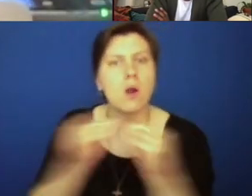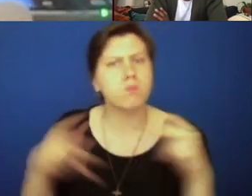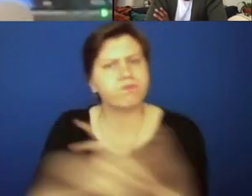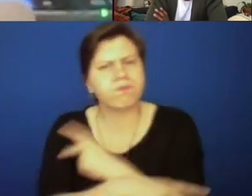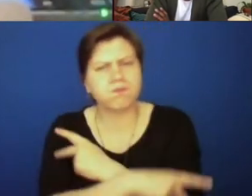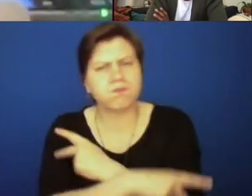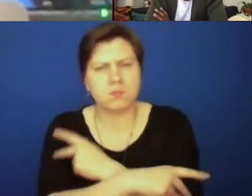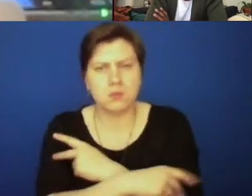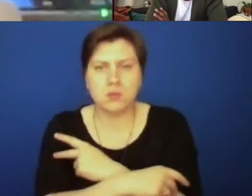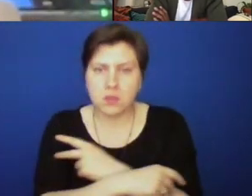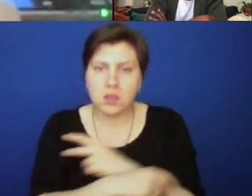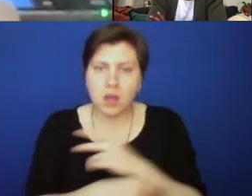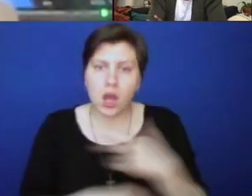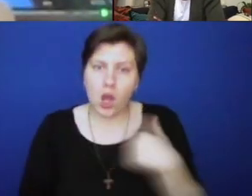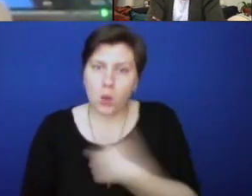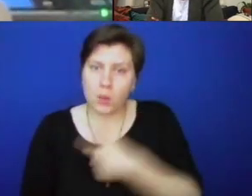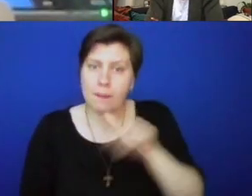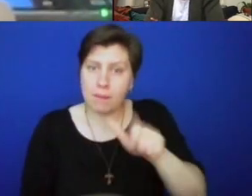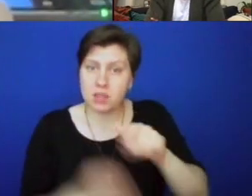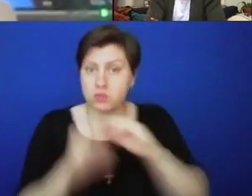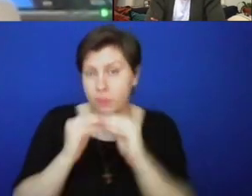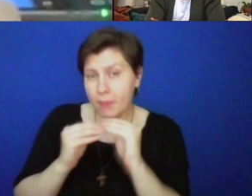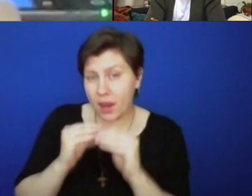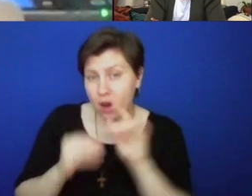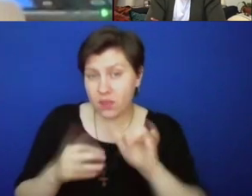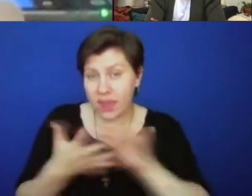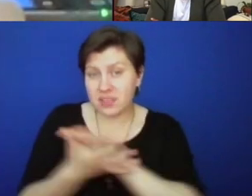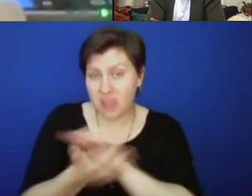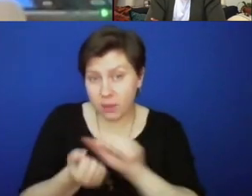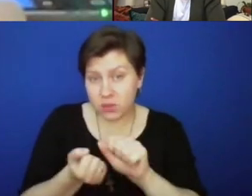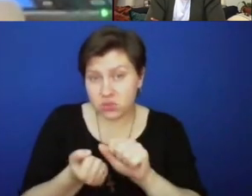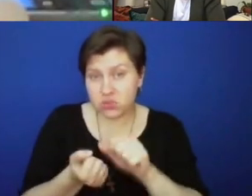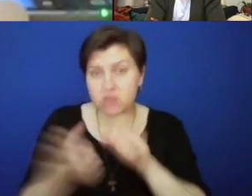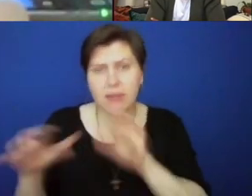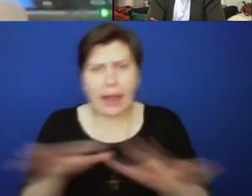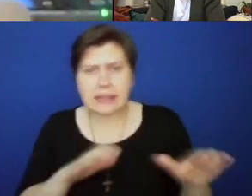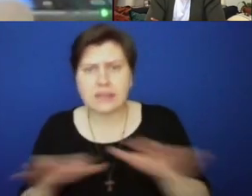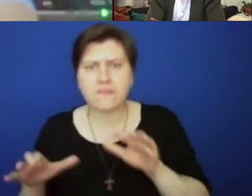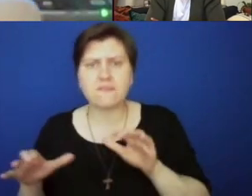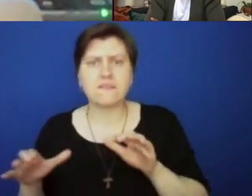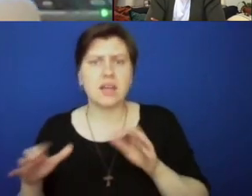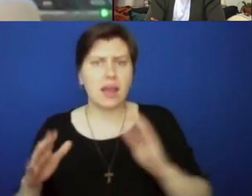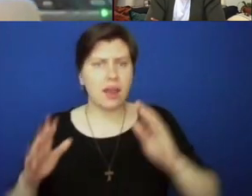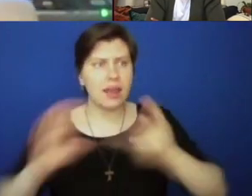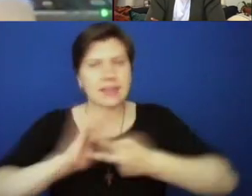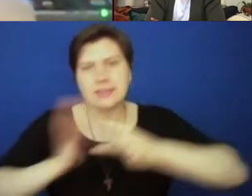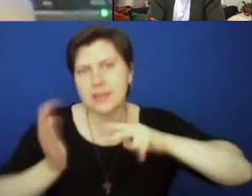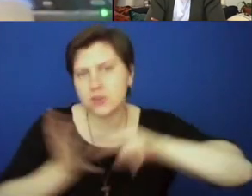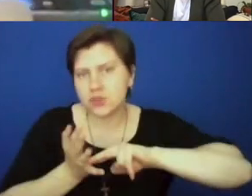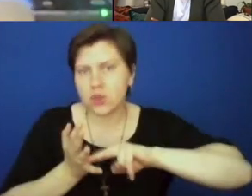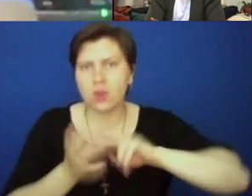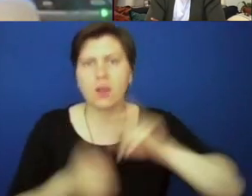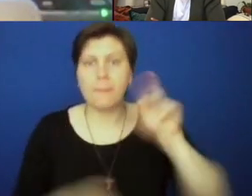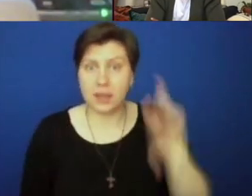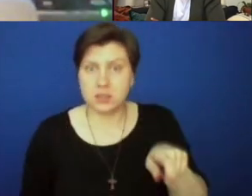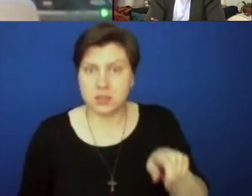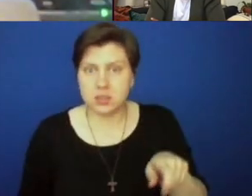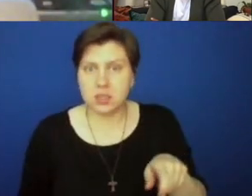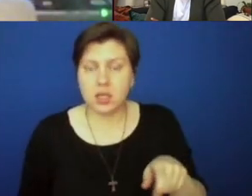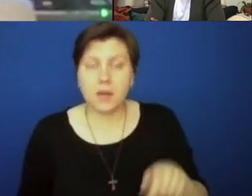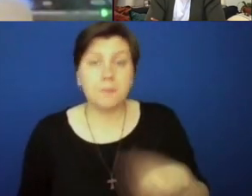you know, we must be, you know, repair that damage, we have to be active and intentional about it.